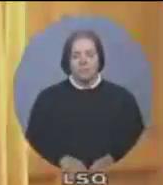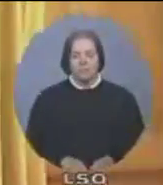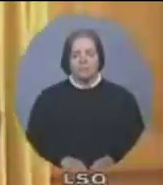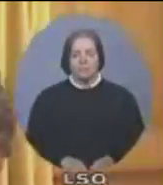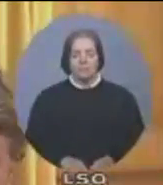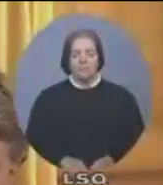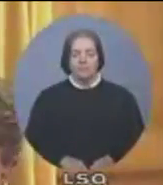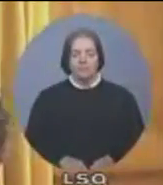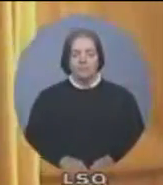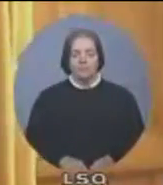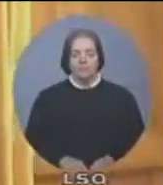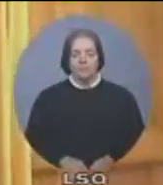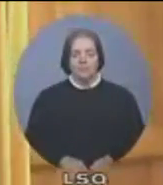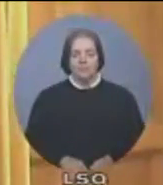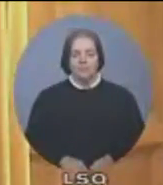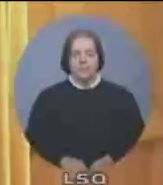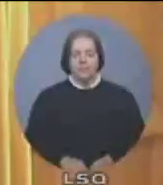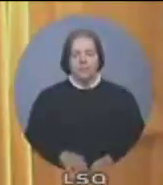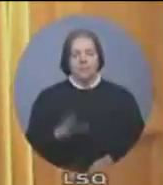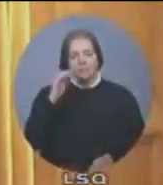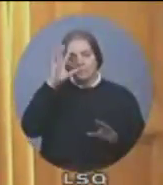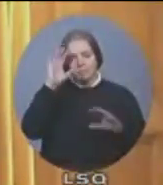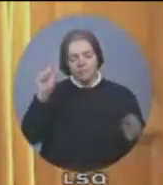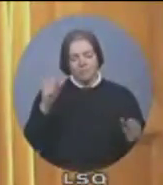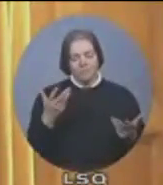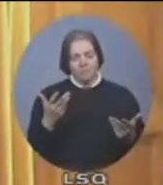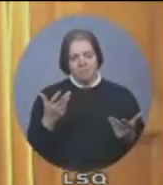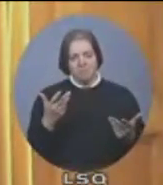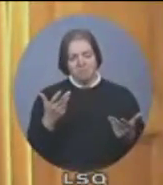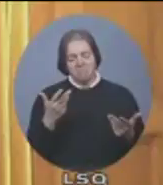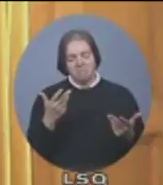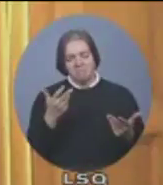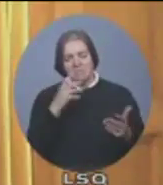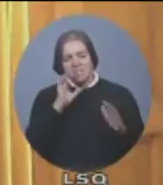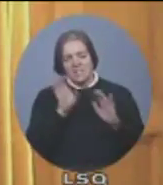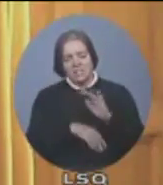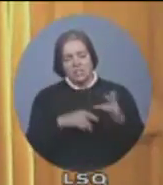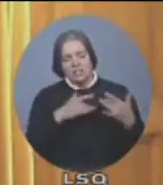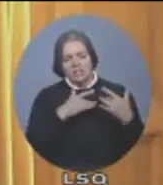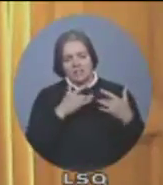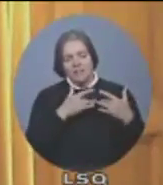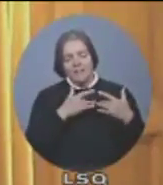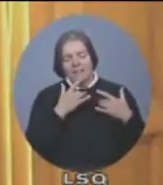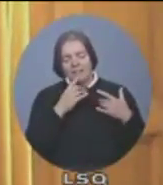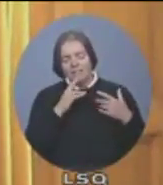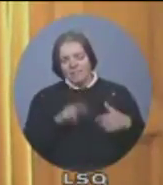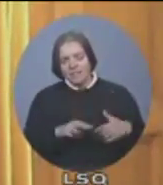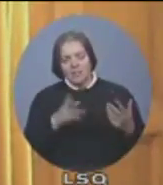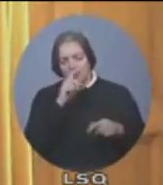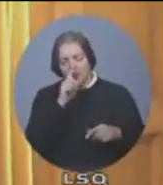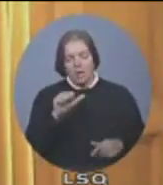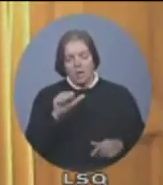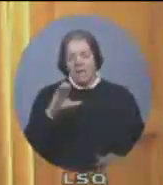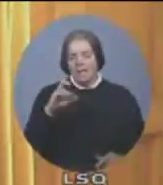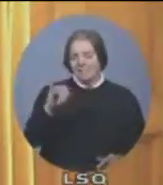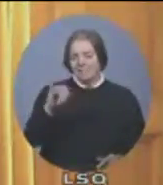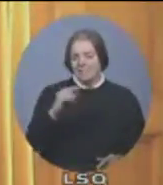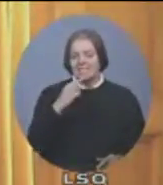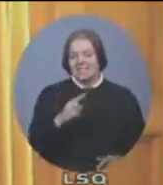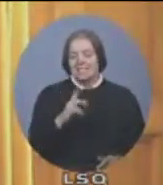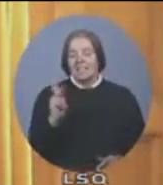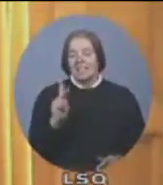Speaker, you can't hide from the truth. Kairos was described by CETA as being strategically aligned with our country program